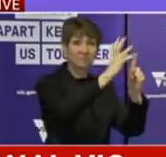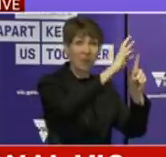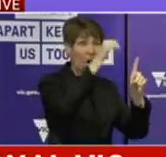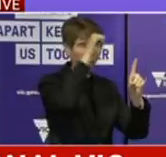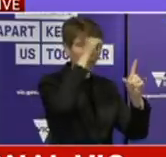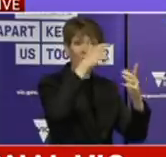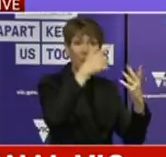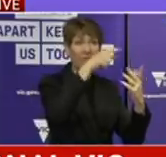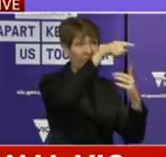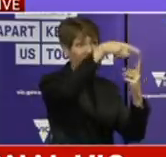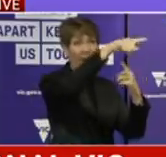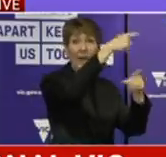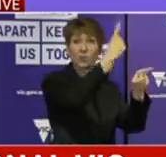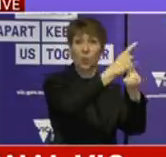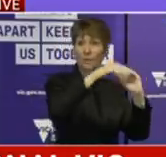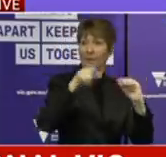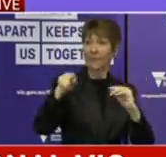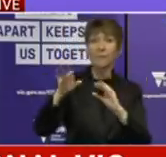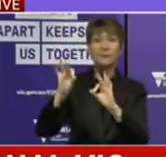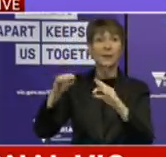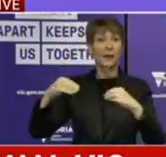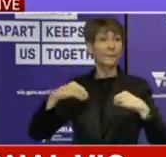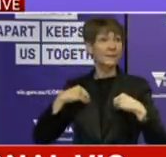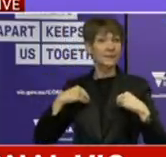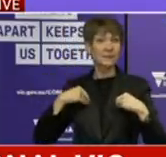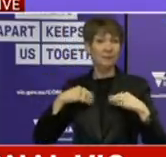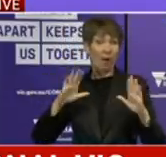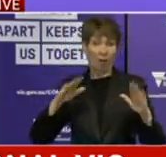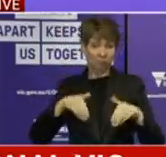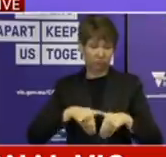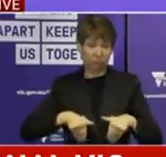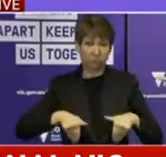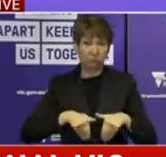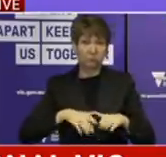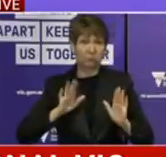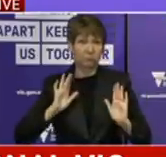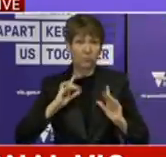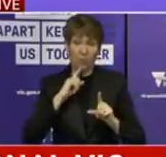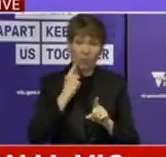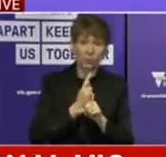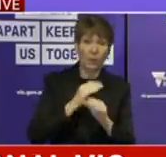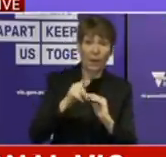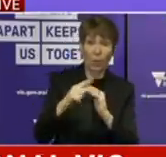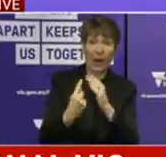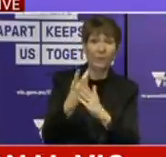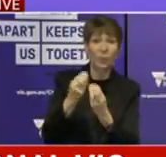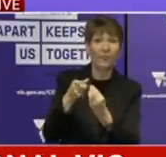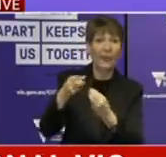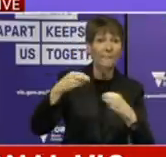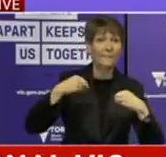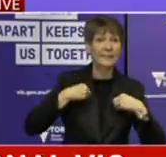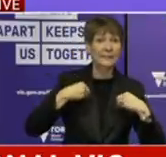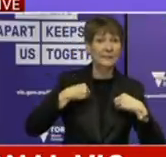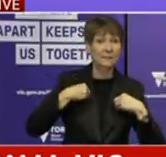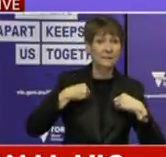either way, but I think they were part of the unfolding story and the recounting of what had gone on here. So